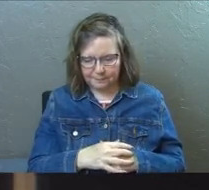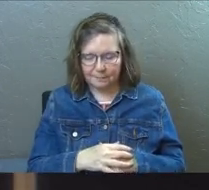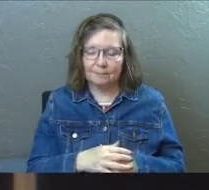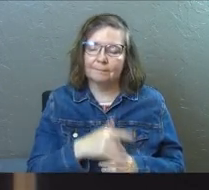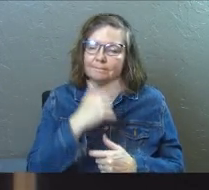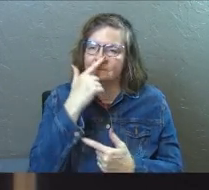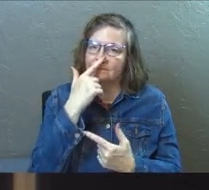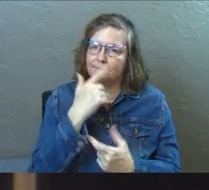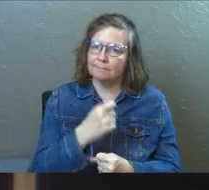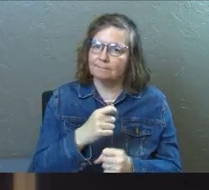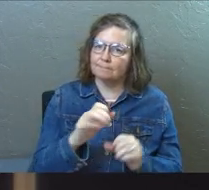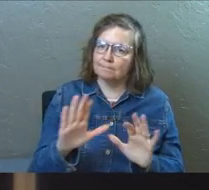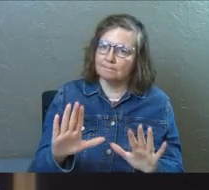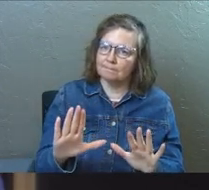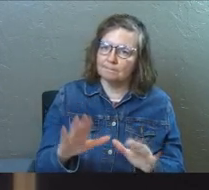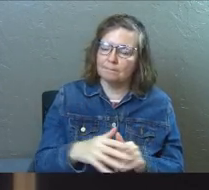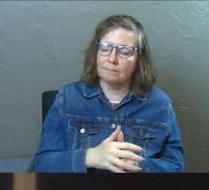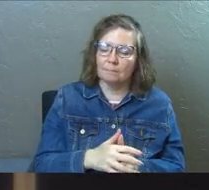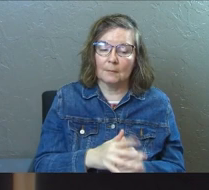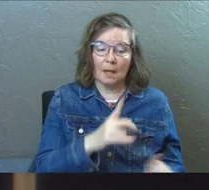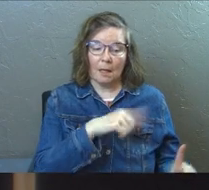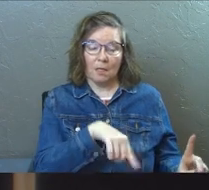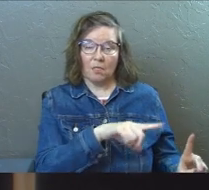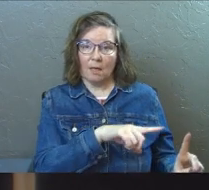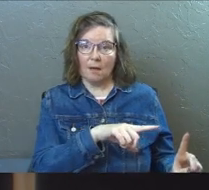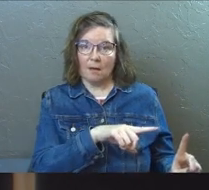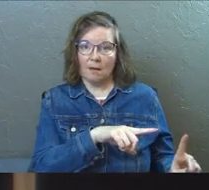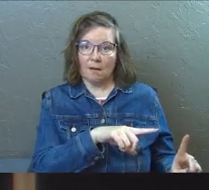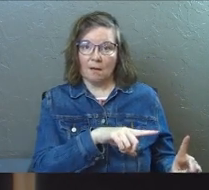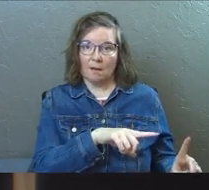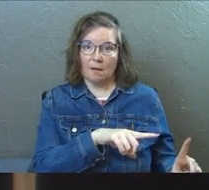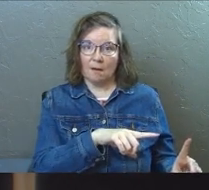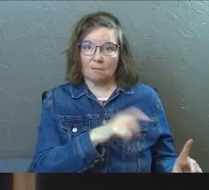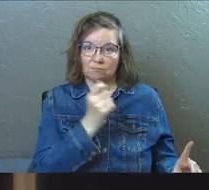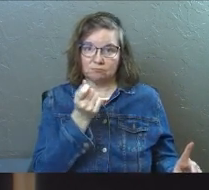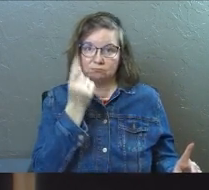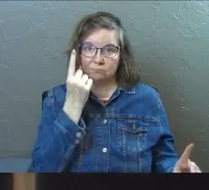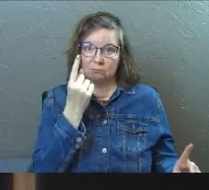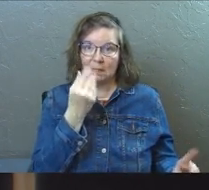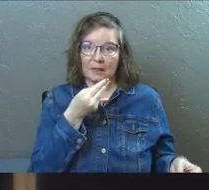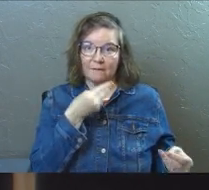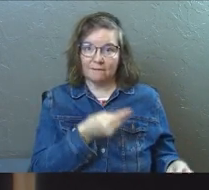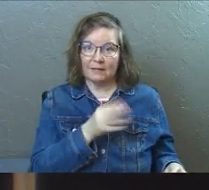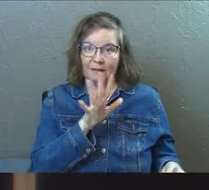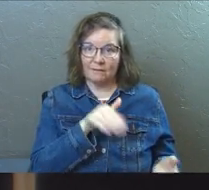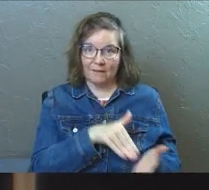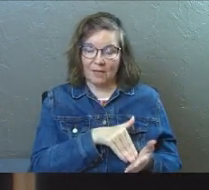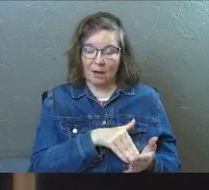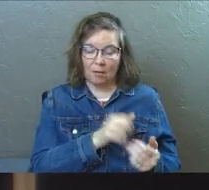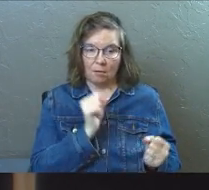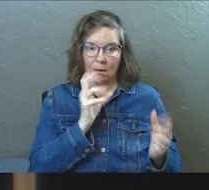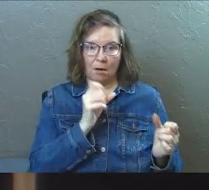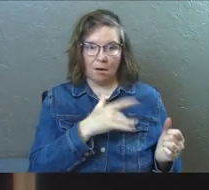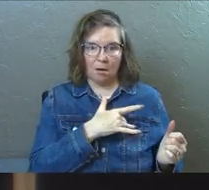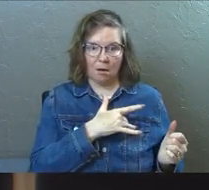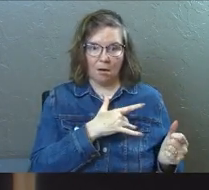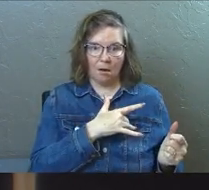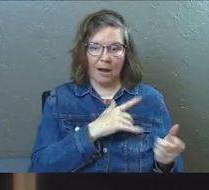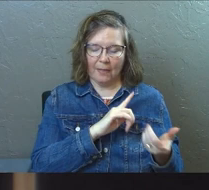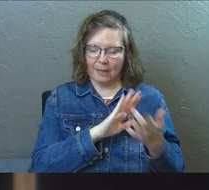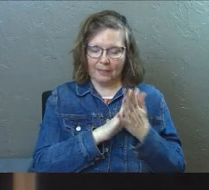It's interesting. They got the feeding of the 5,000. They turn around and they're like, we want more bread.